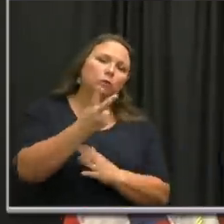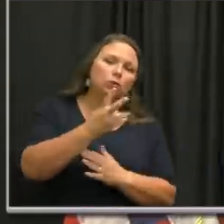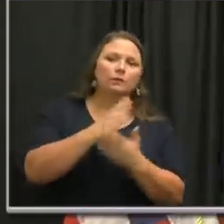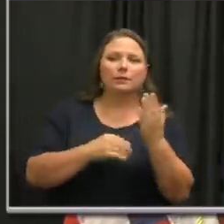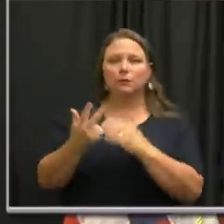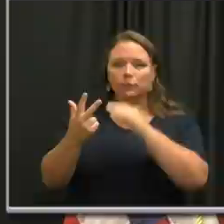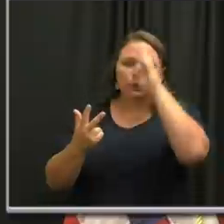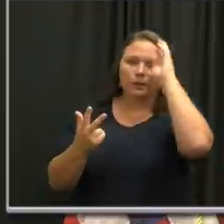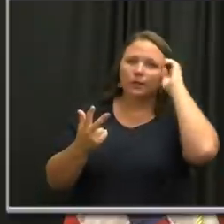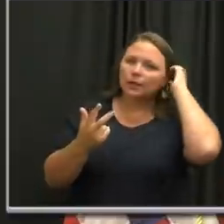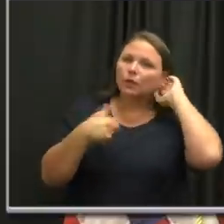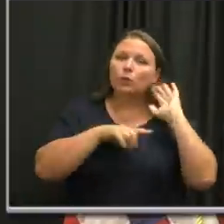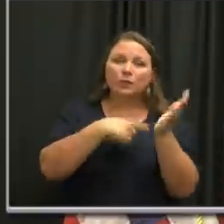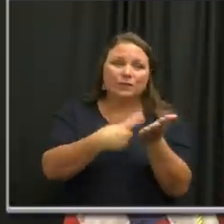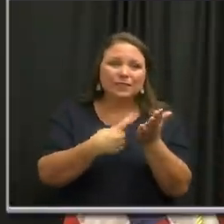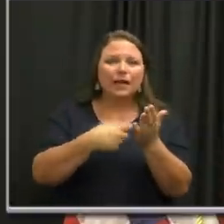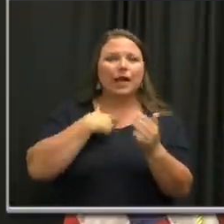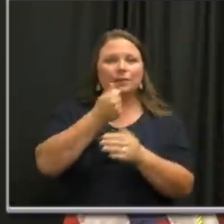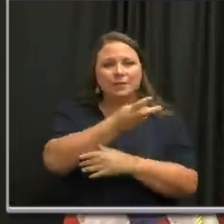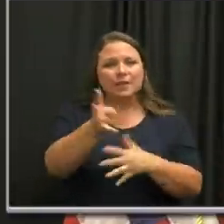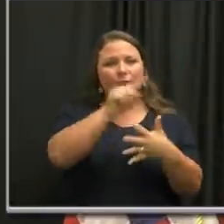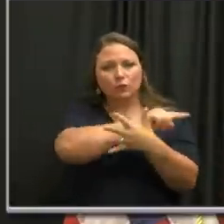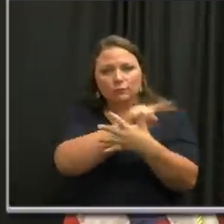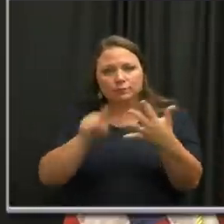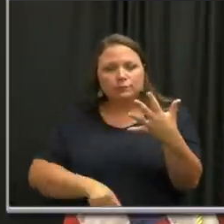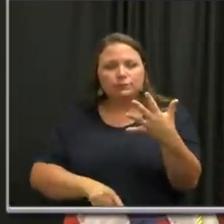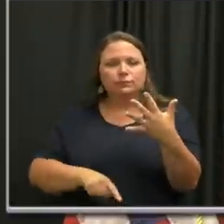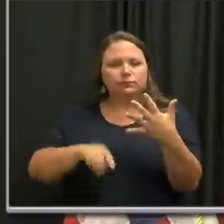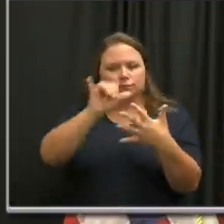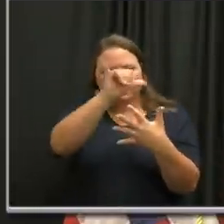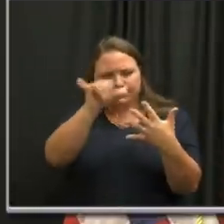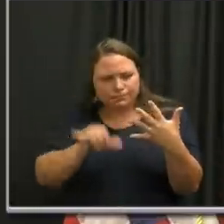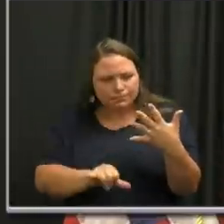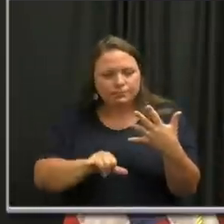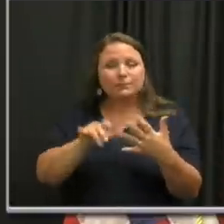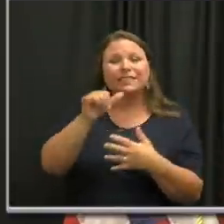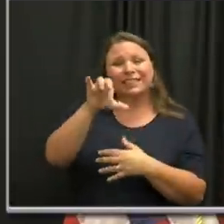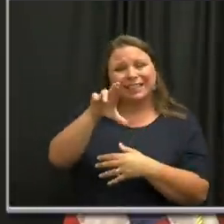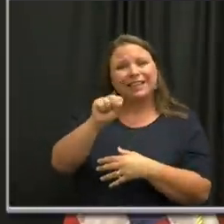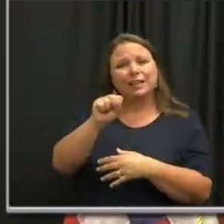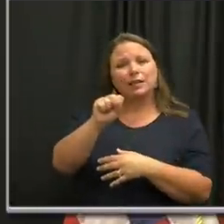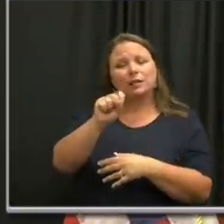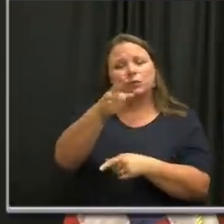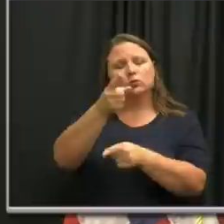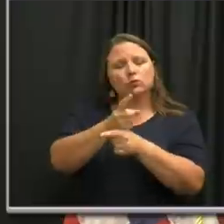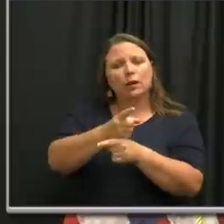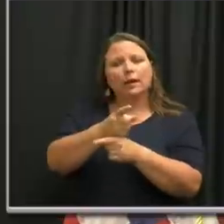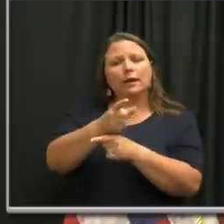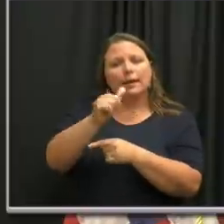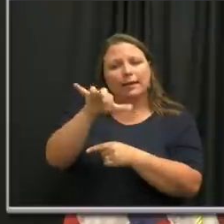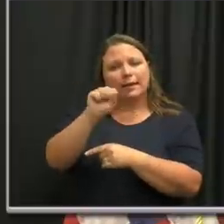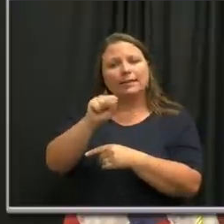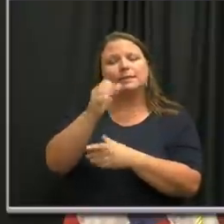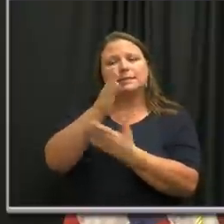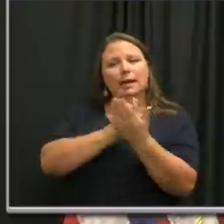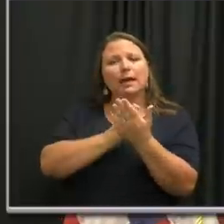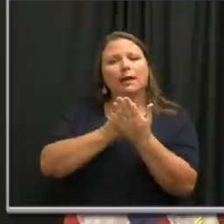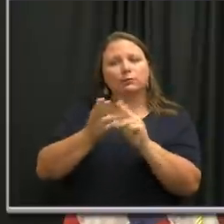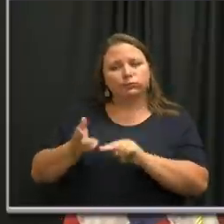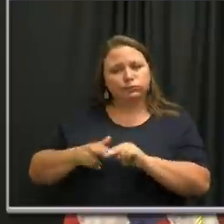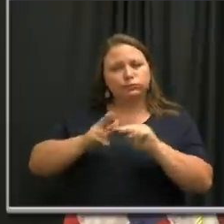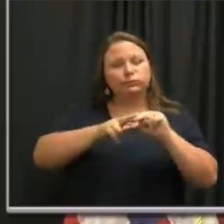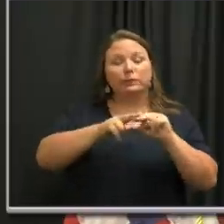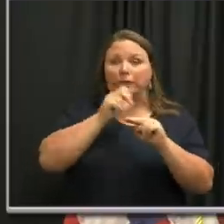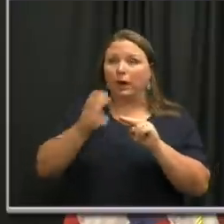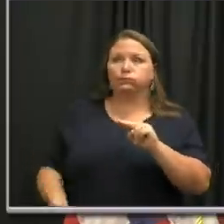um, I think we've always discussed this multiple metrics we're looking at. And at that point, yes, case counts were going up, um, some, definitely not the numbers, the